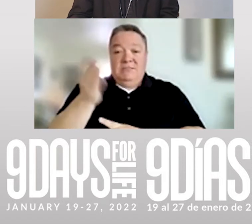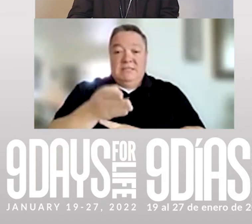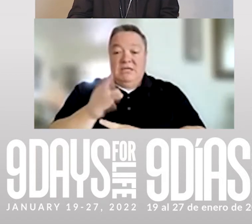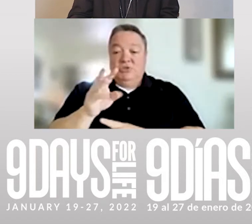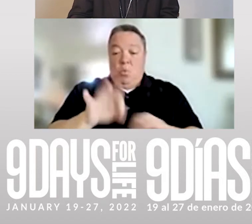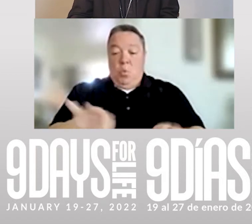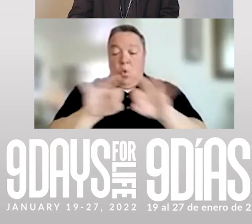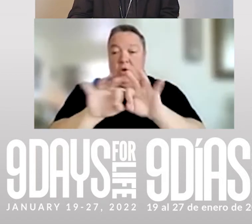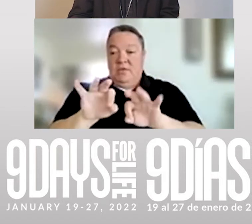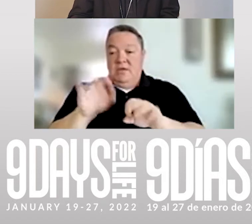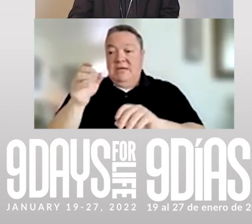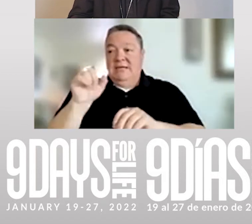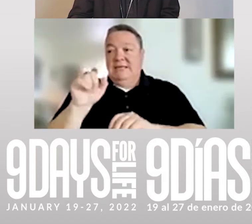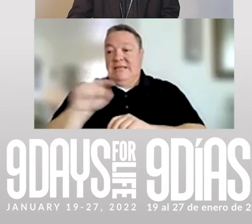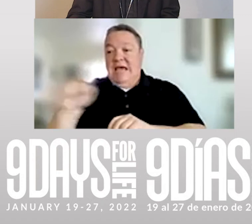-living.